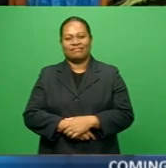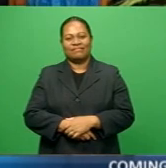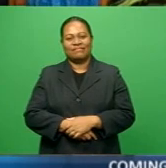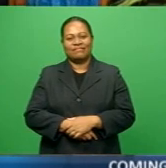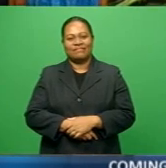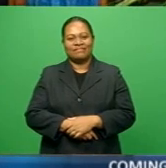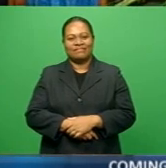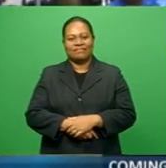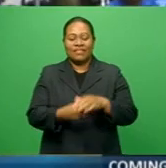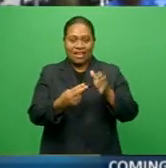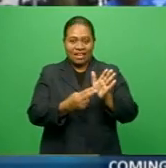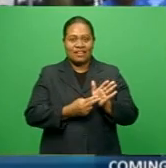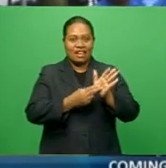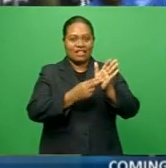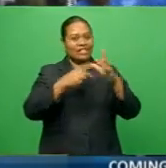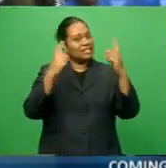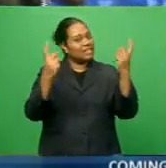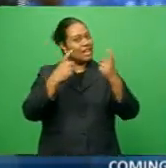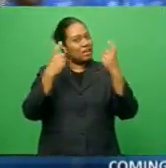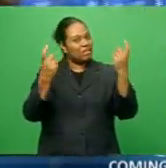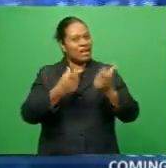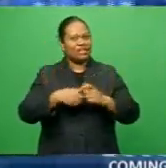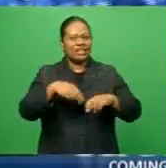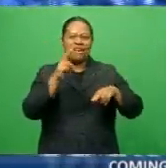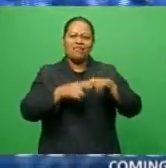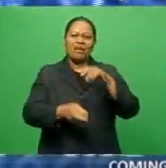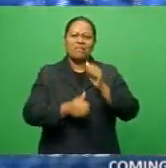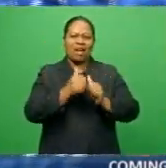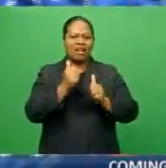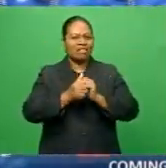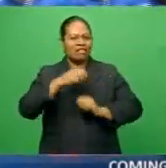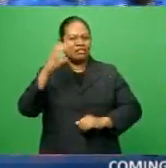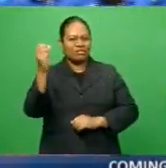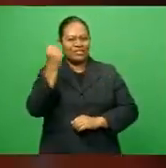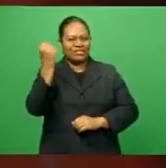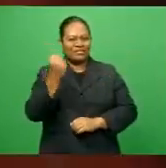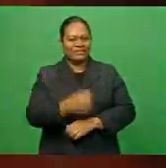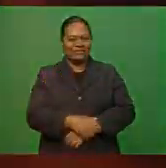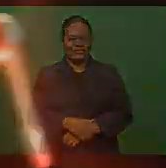And Nandi celebrate fair brother victory. This and more, coming up.